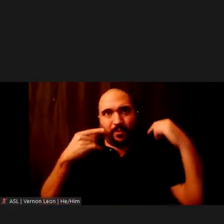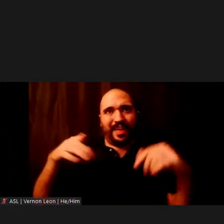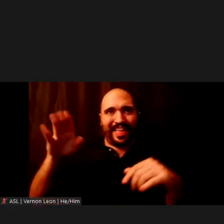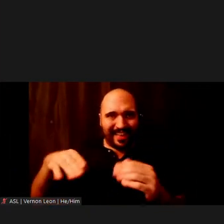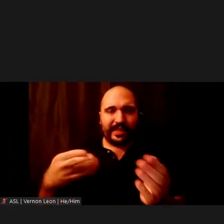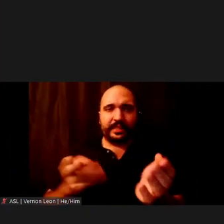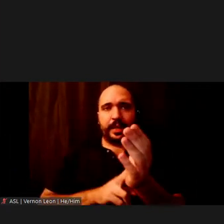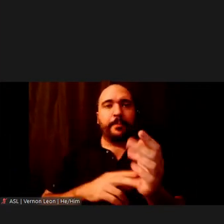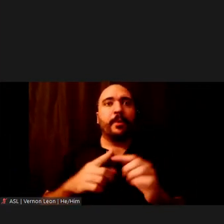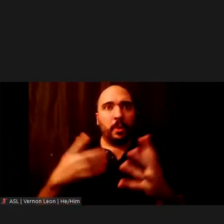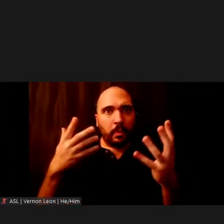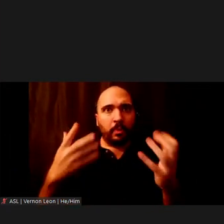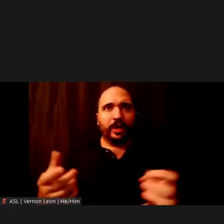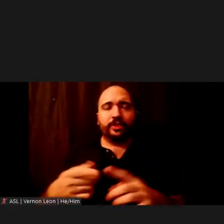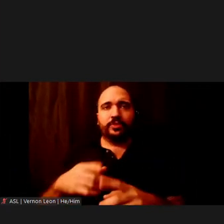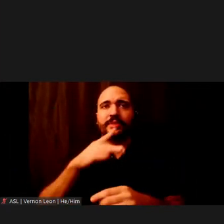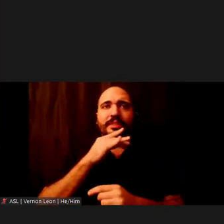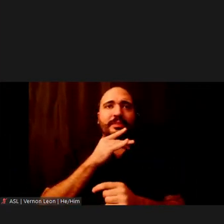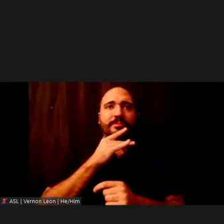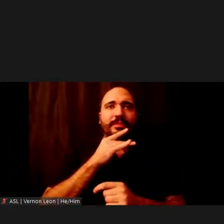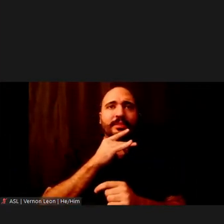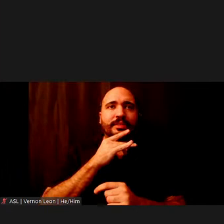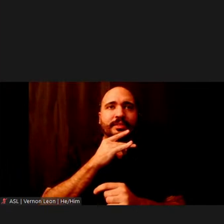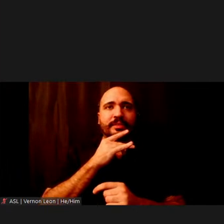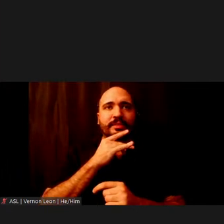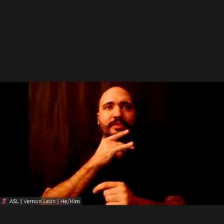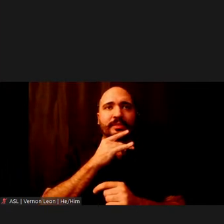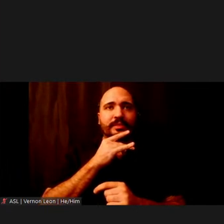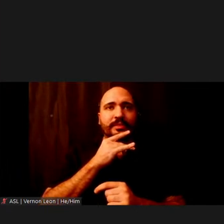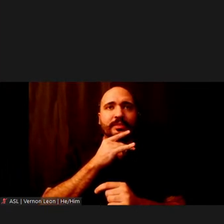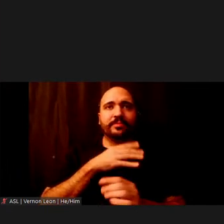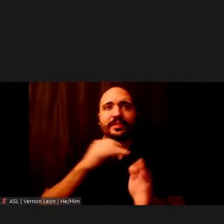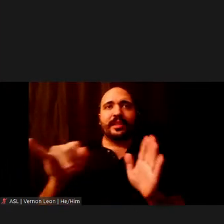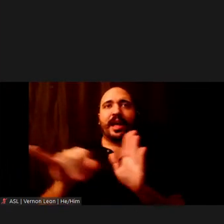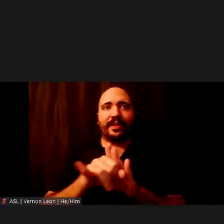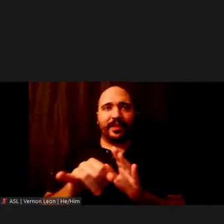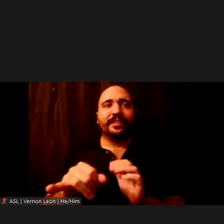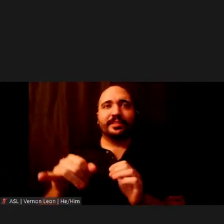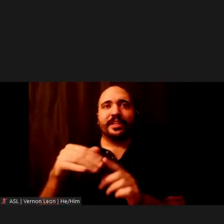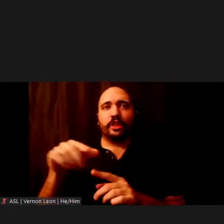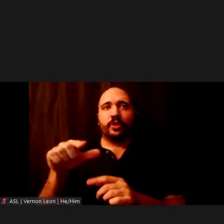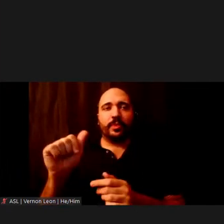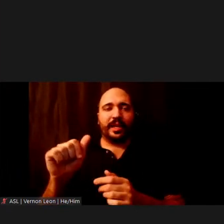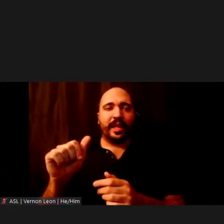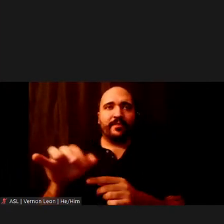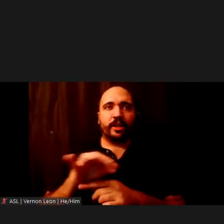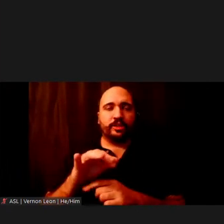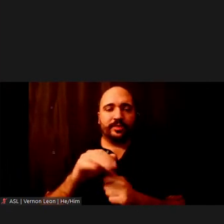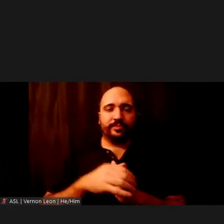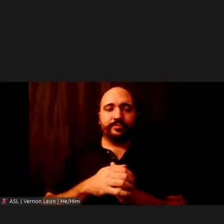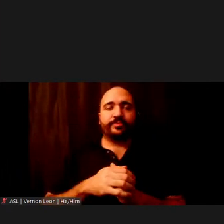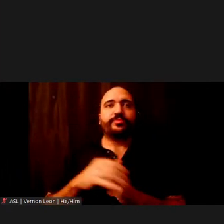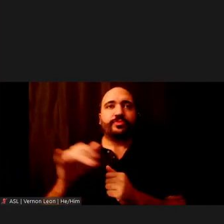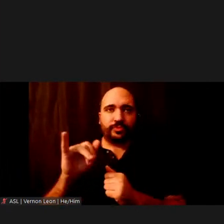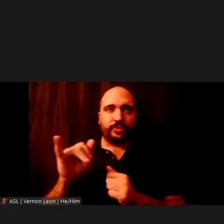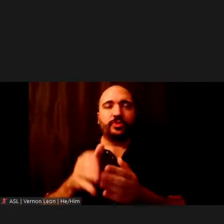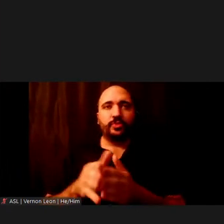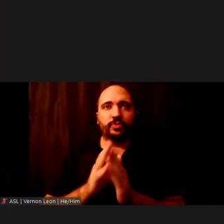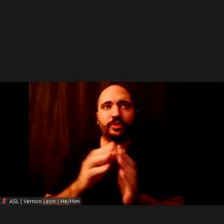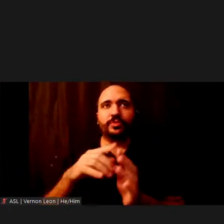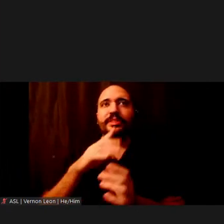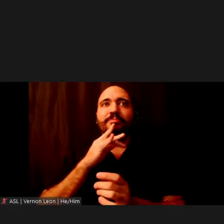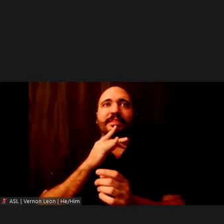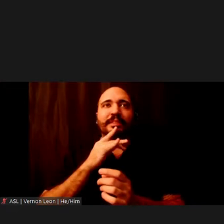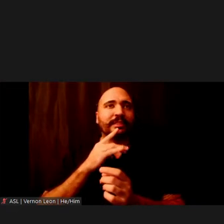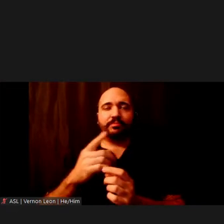to speak but would like to speak, please identify yourself in the Q&A function. You may also request to speak